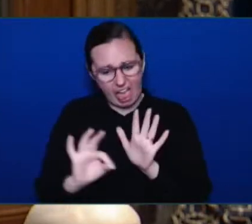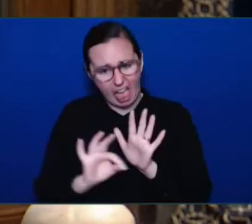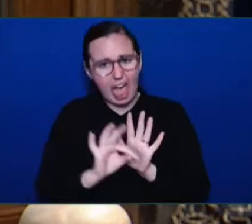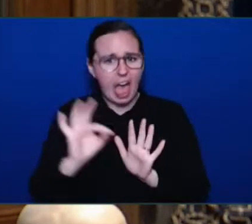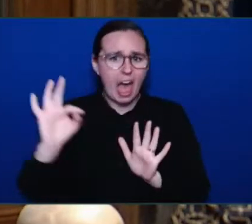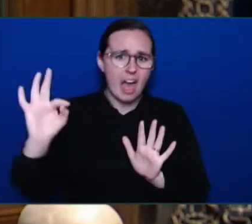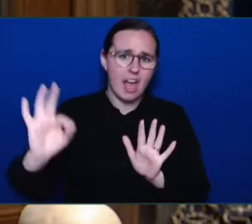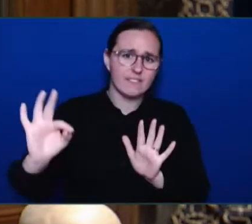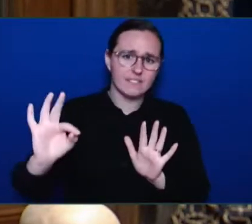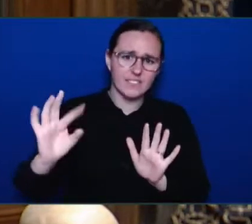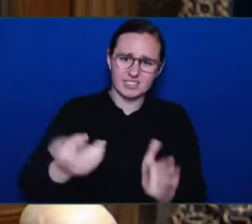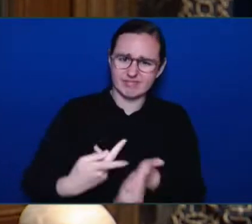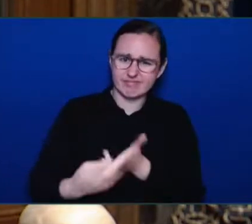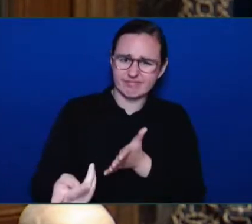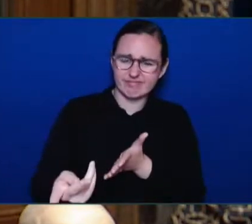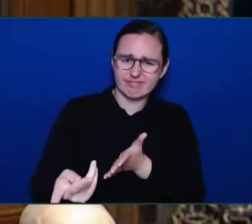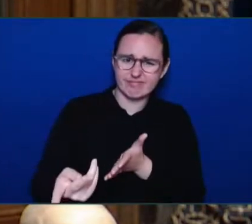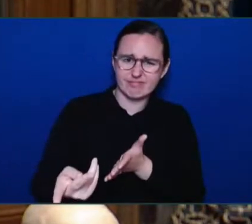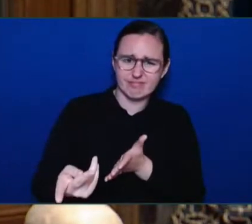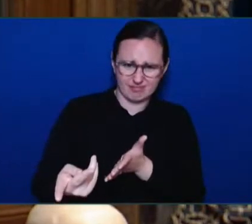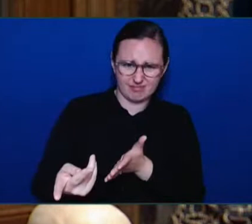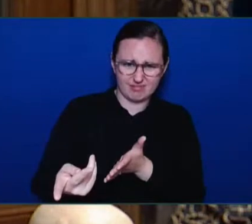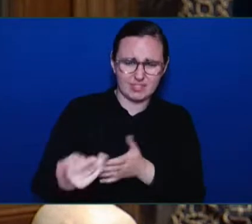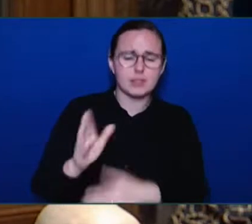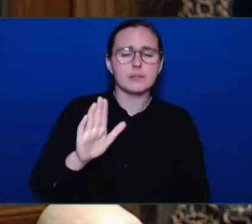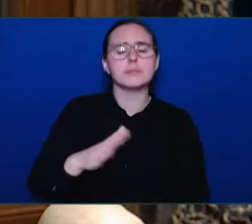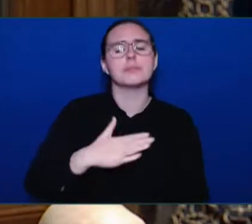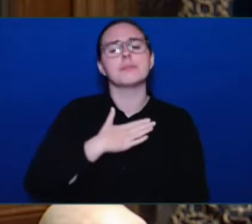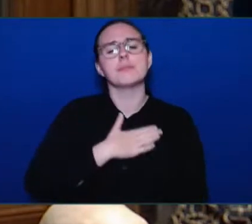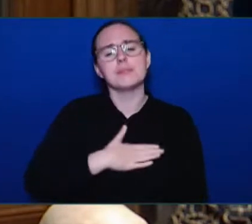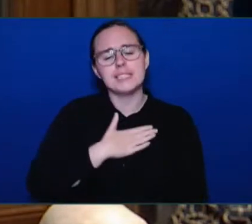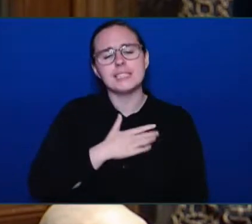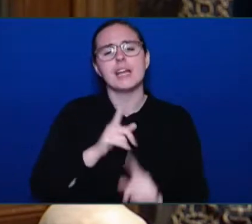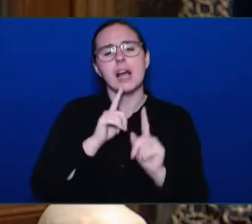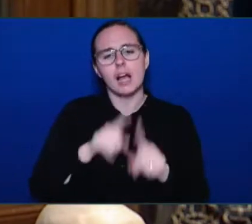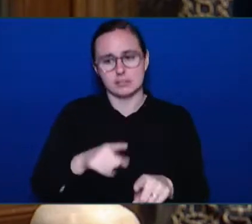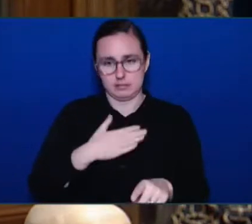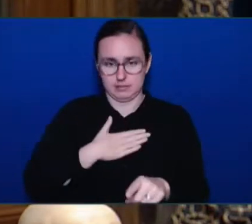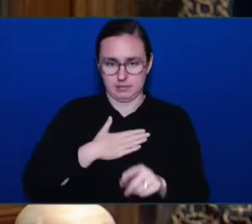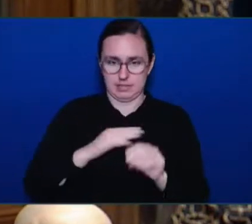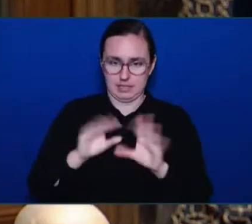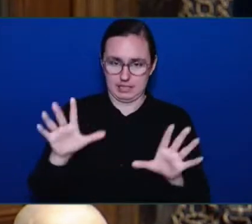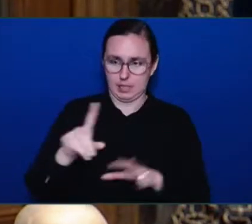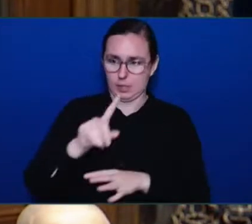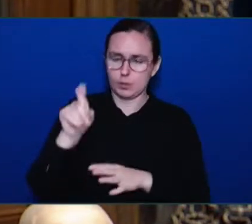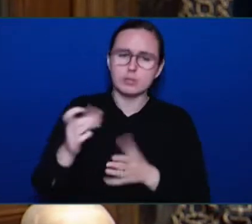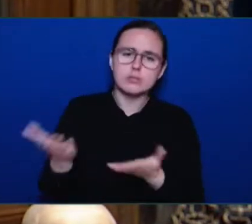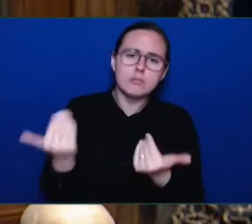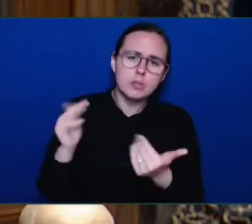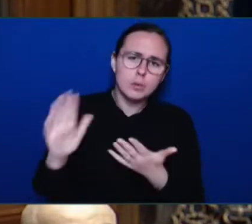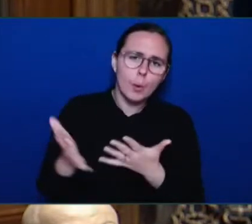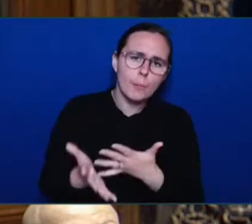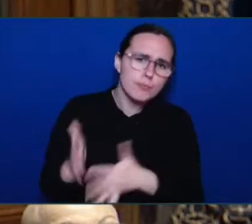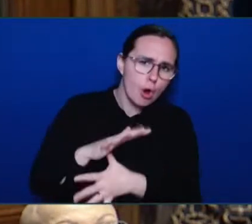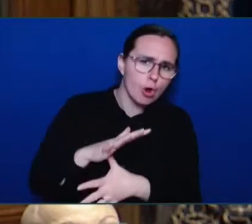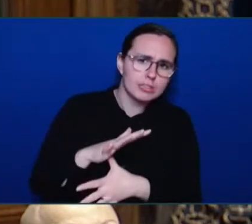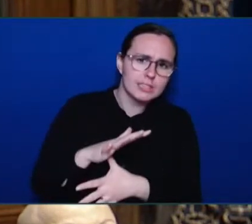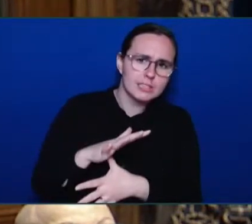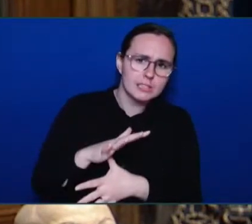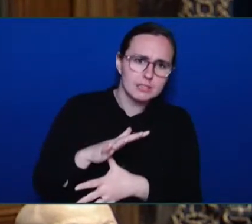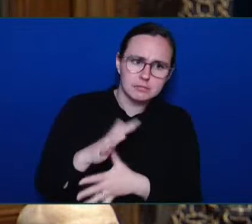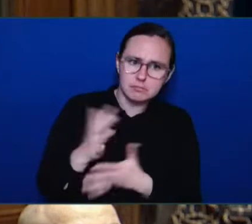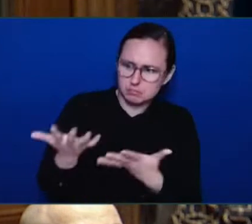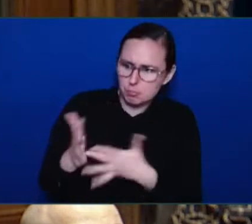question about his priorities and, I'm assuming, their government priorities. But perhaps, because this government is